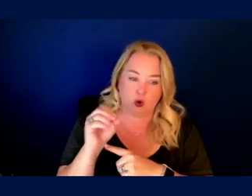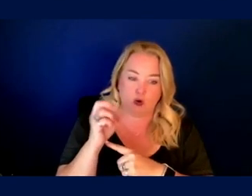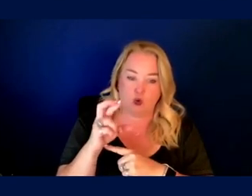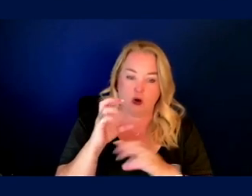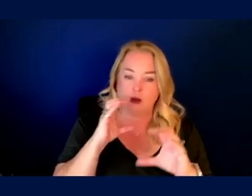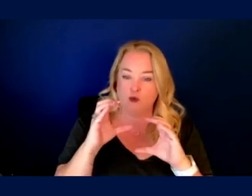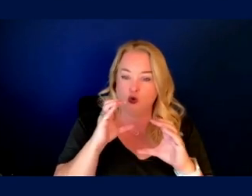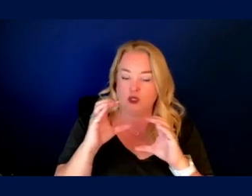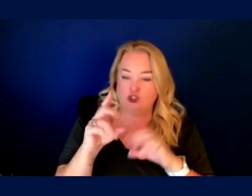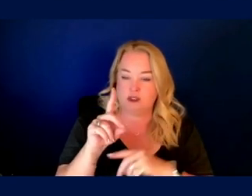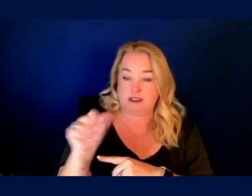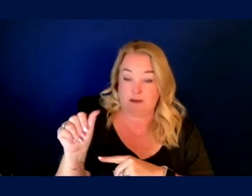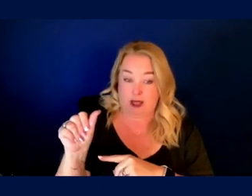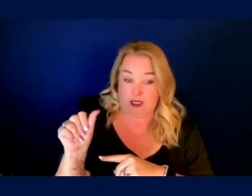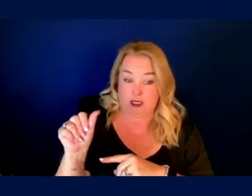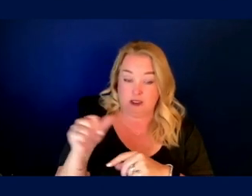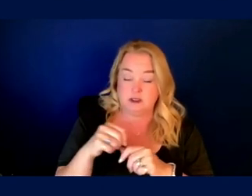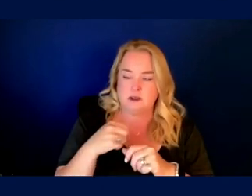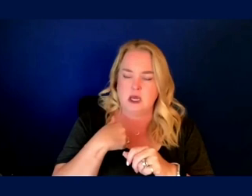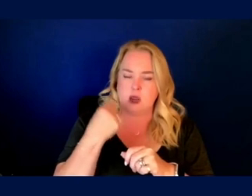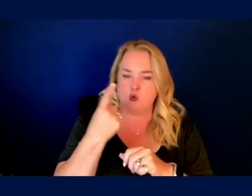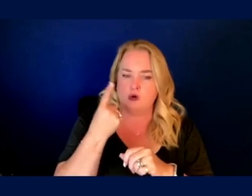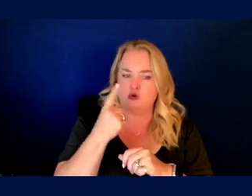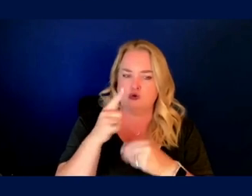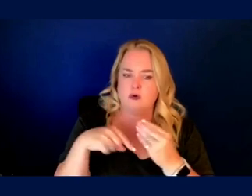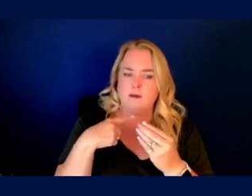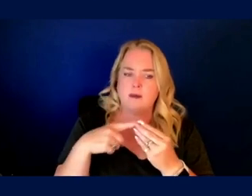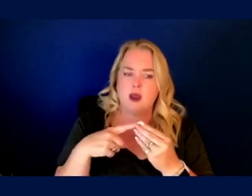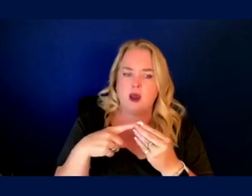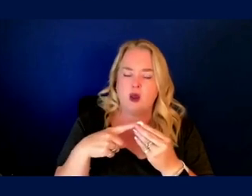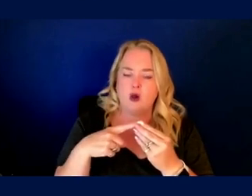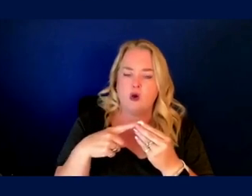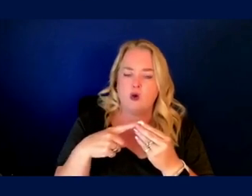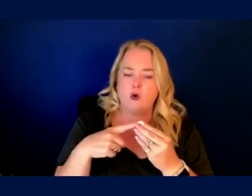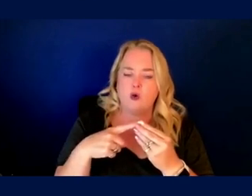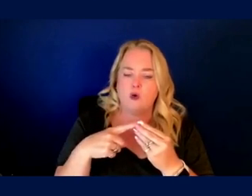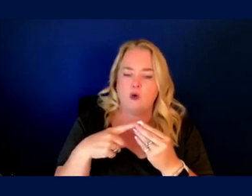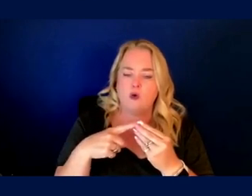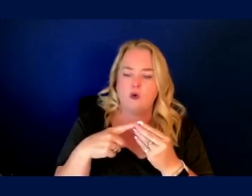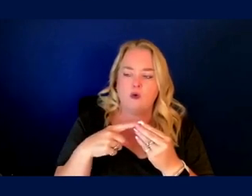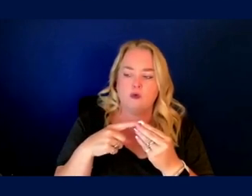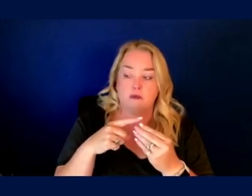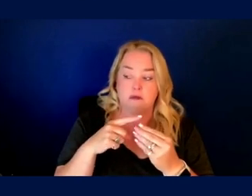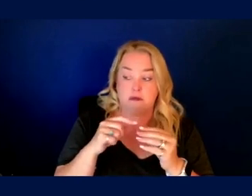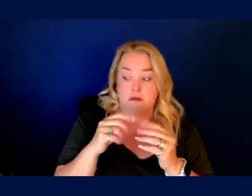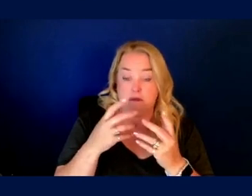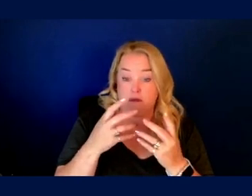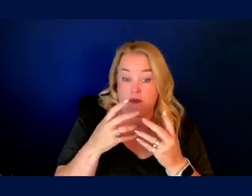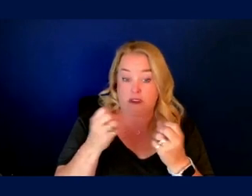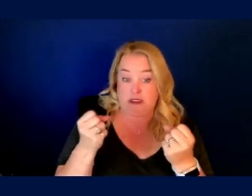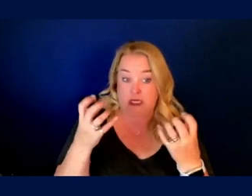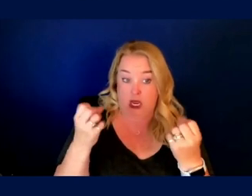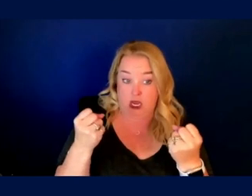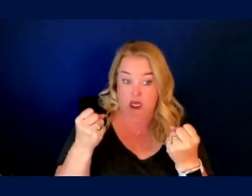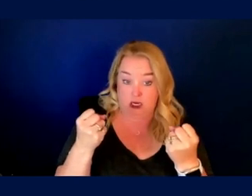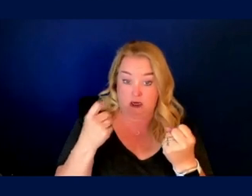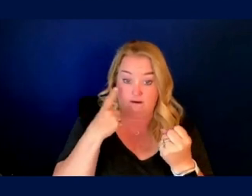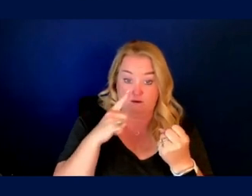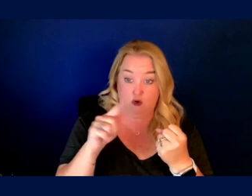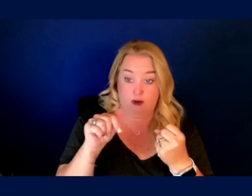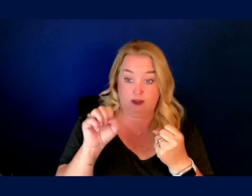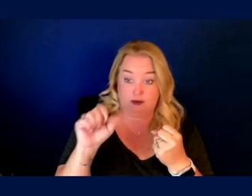communication disabilities. I'm wondering about the viability of signing of